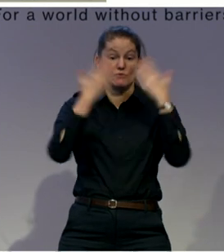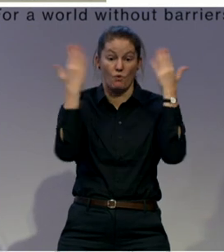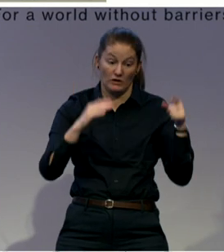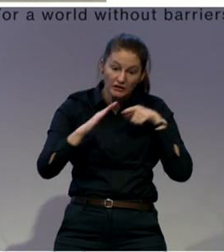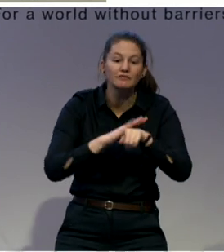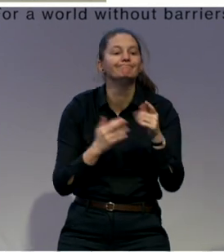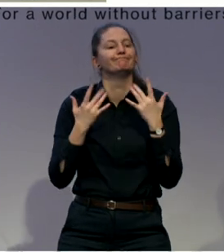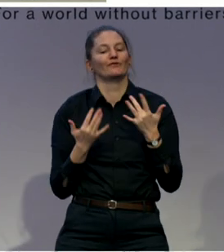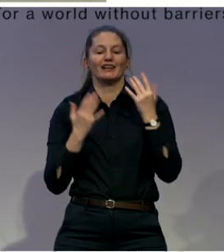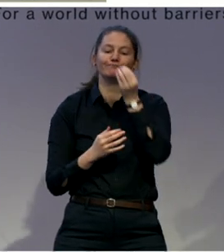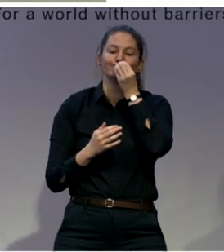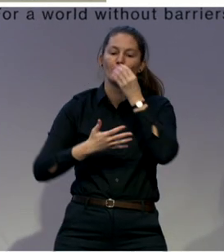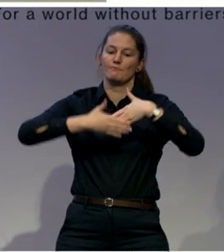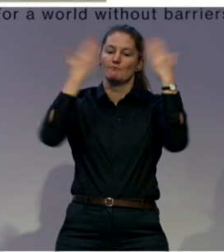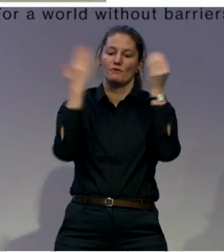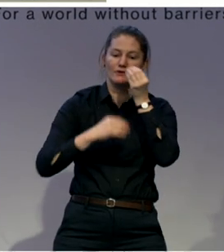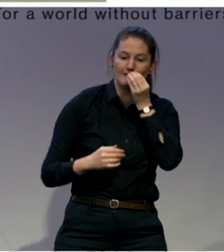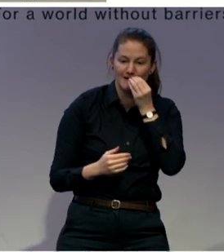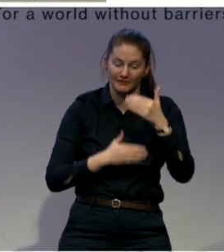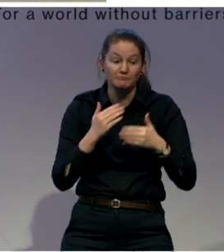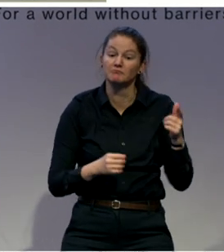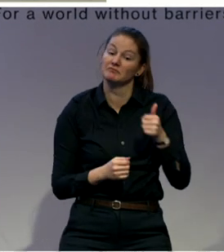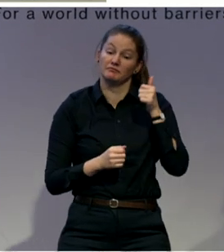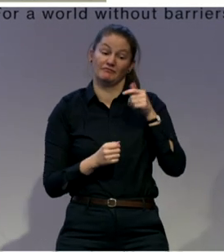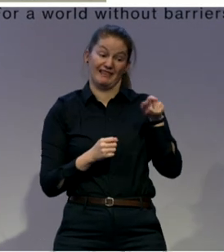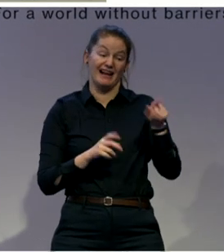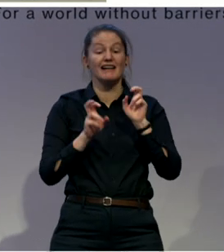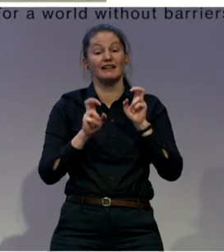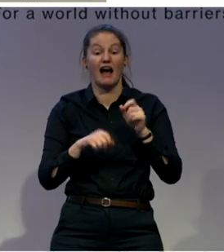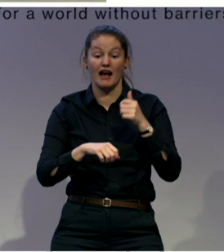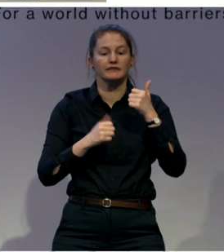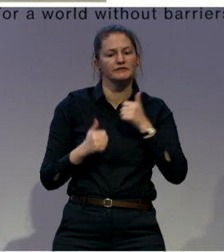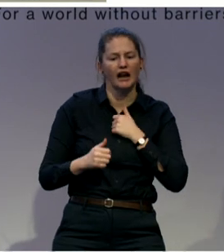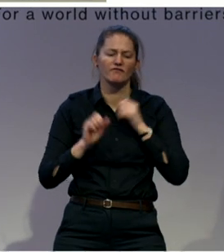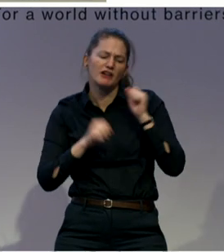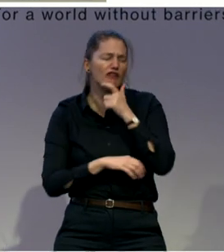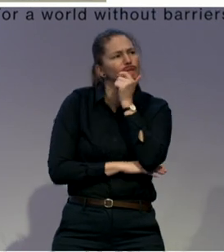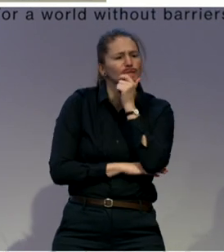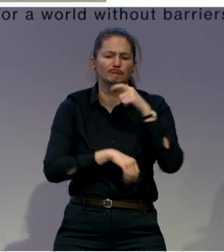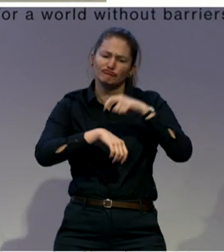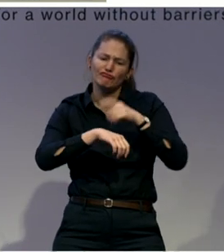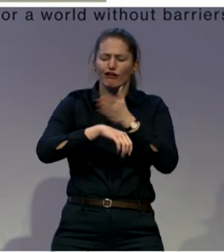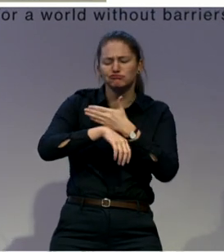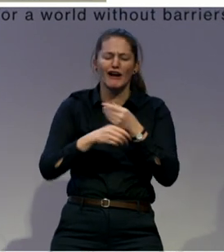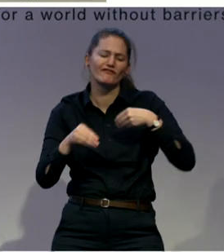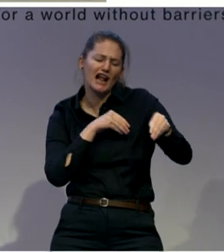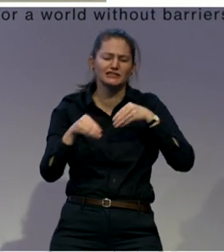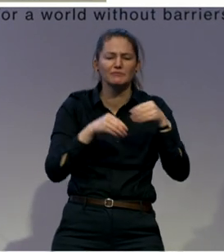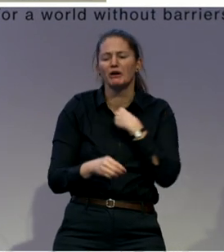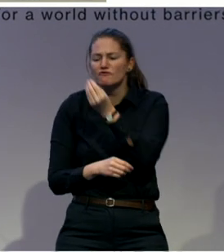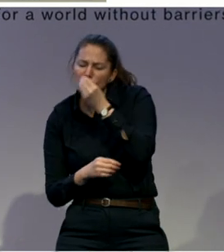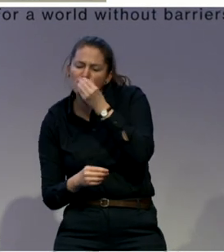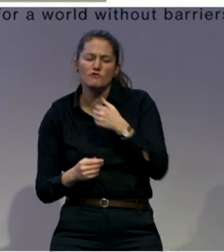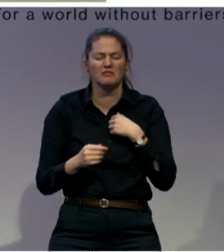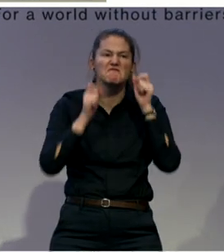get up, or when to eat, or what to eat. And as an example that you probably will all understand is that tomorrow